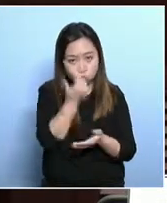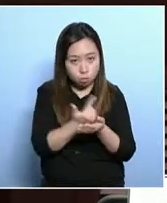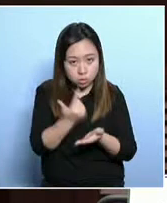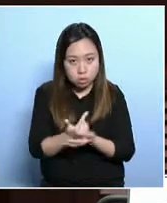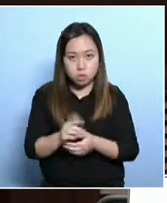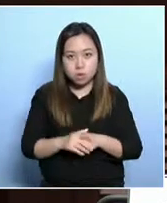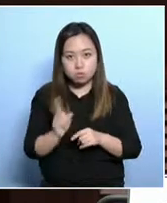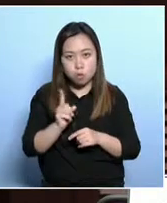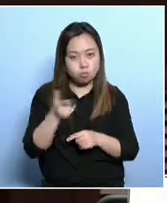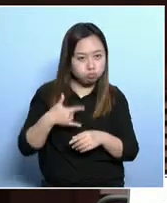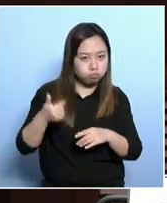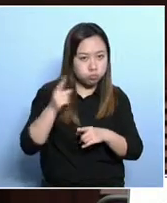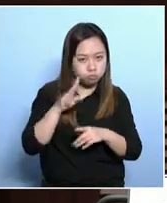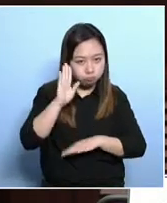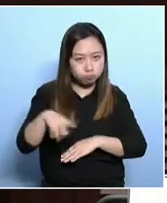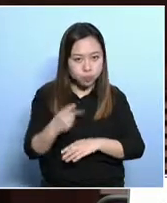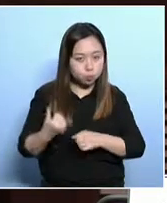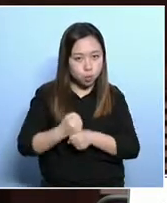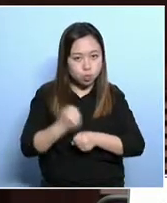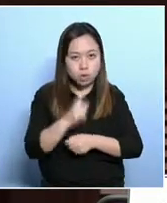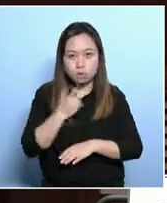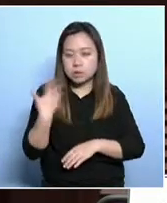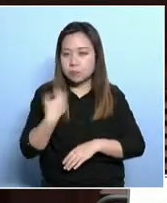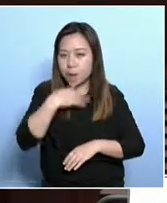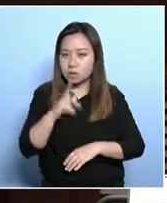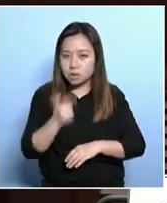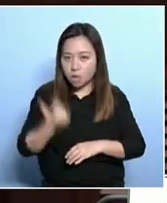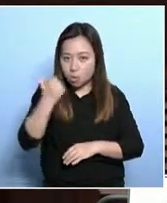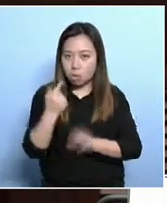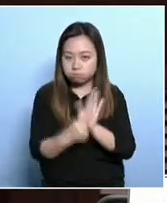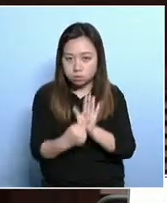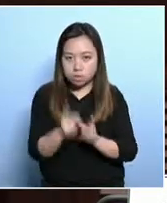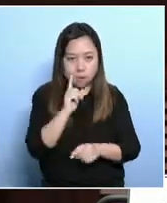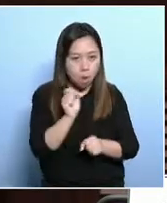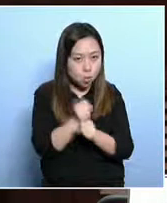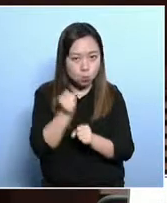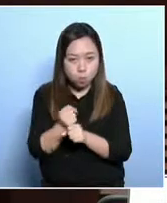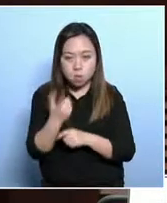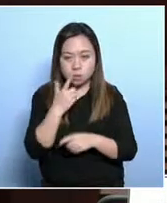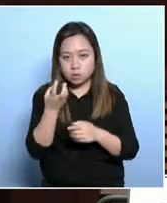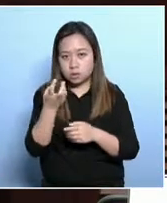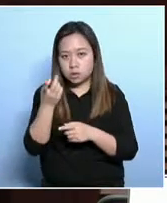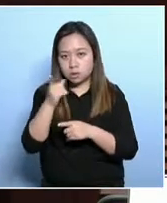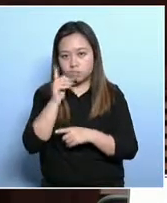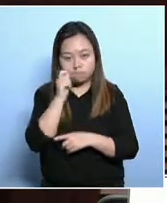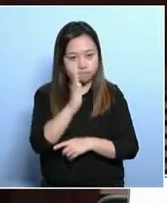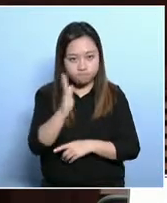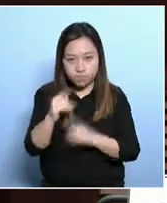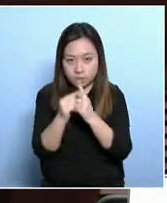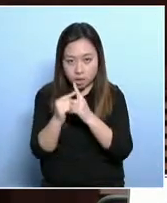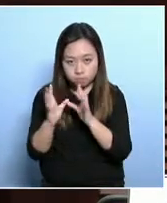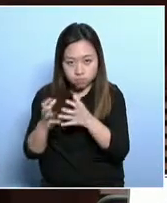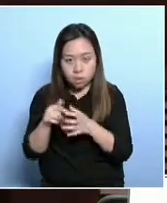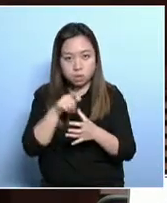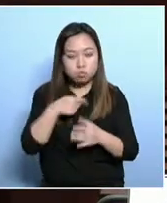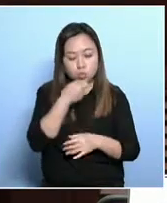We also need to educate the education so that they know the importance of education for the children. And